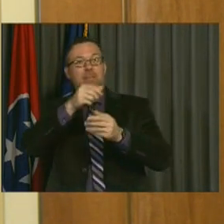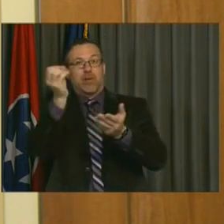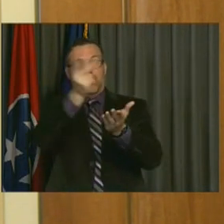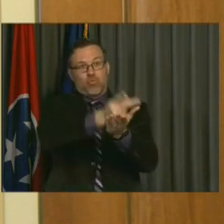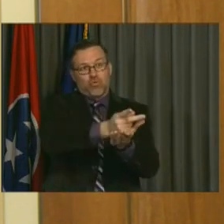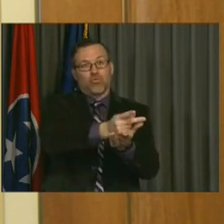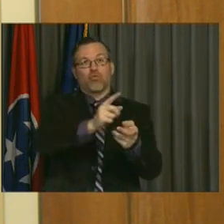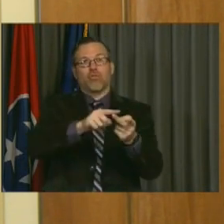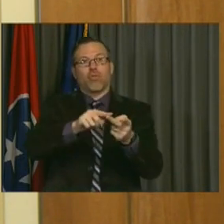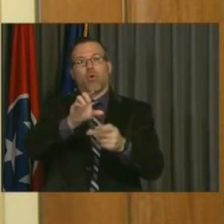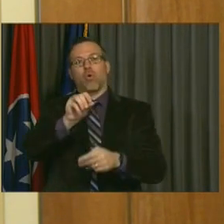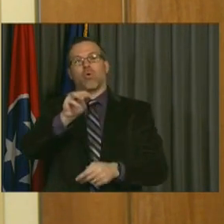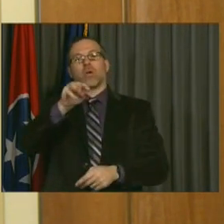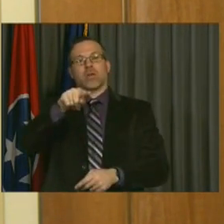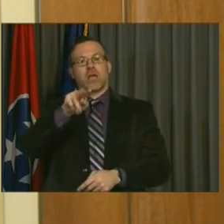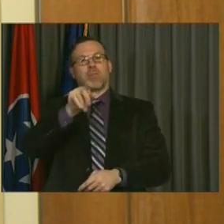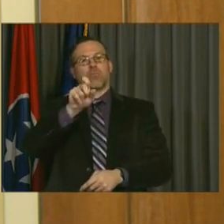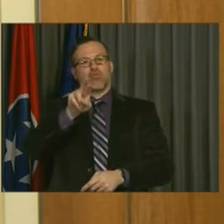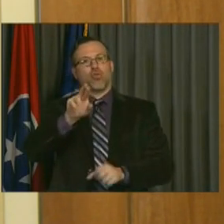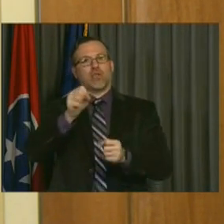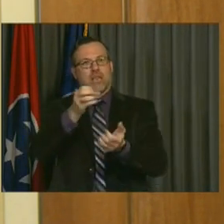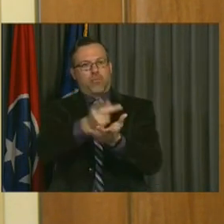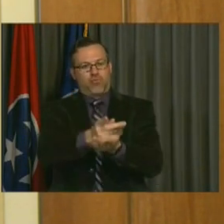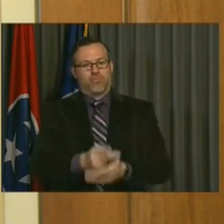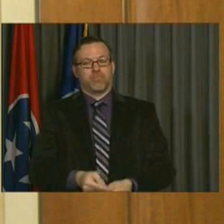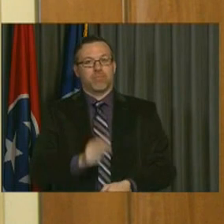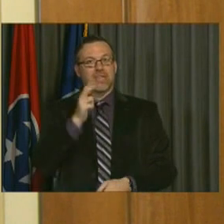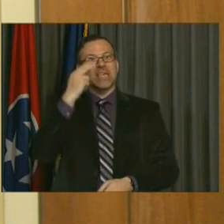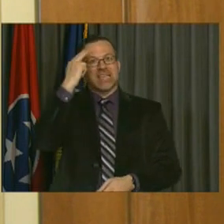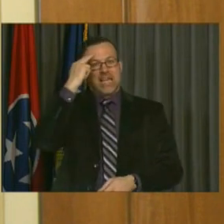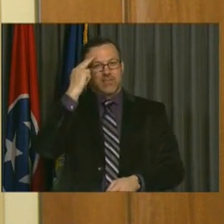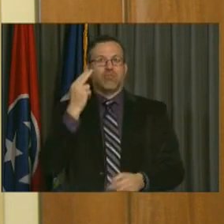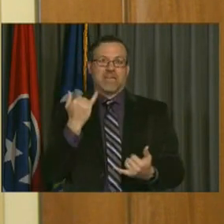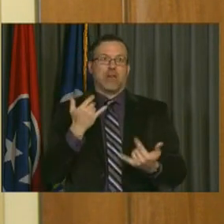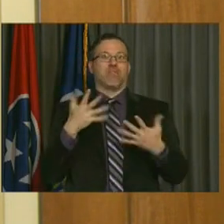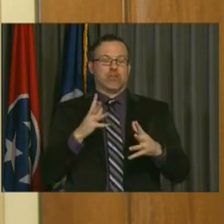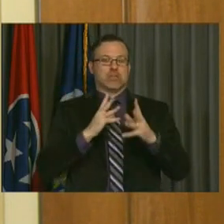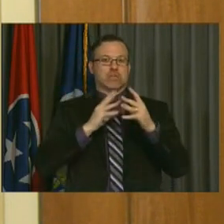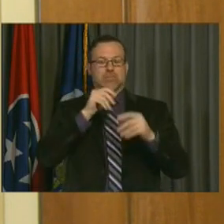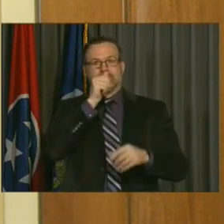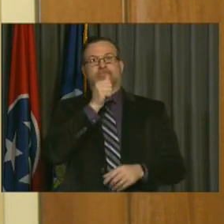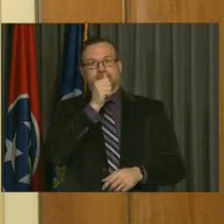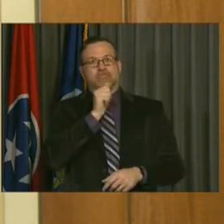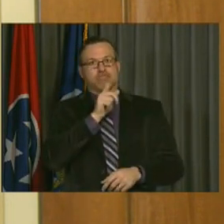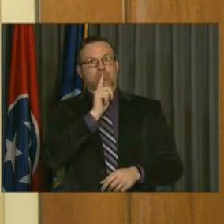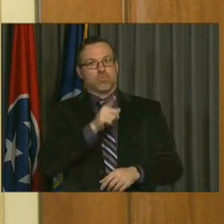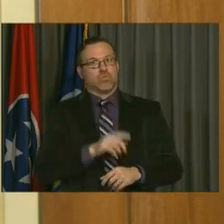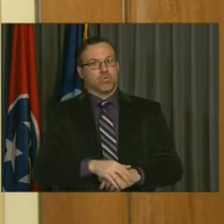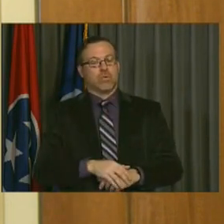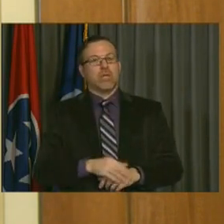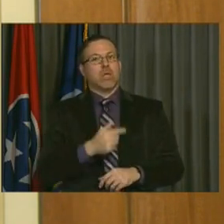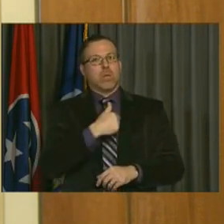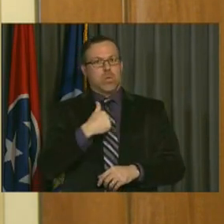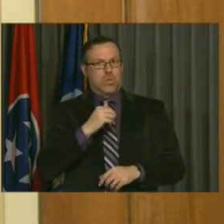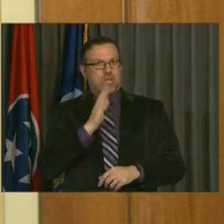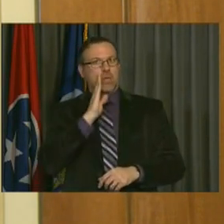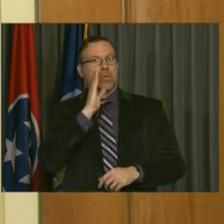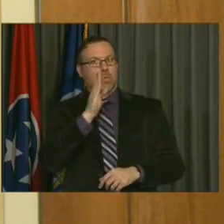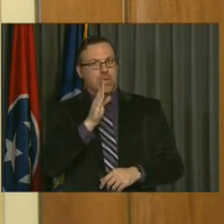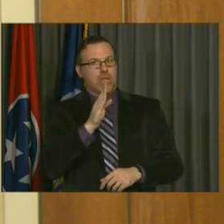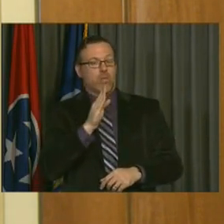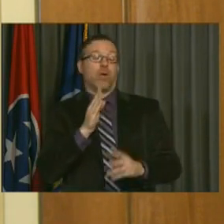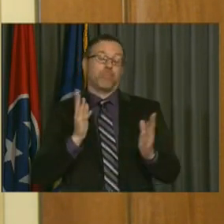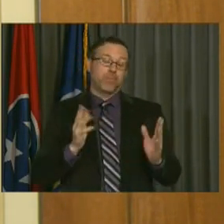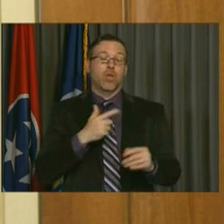identified by the Comptroller. Nashville now fits into that category. And we will be exercising or will be